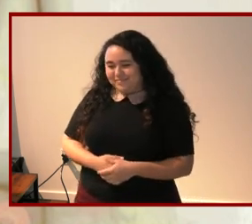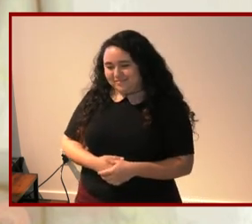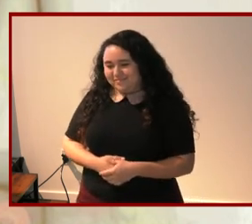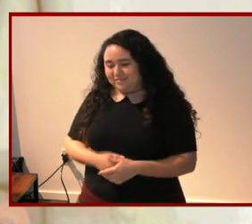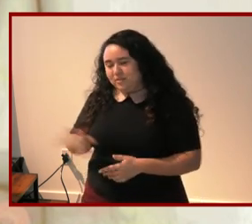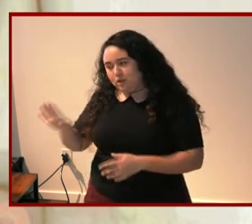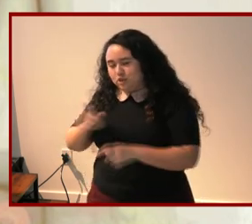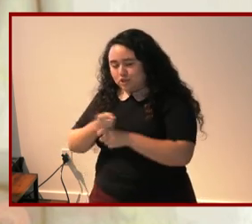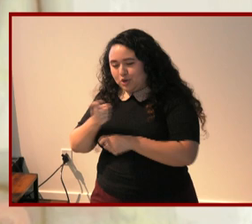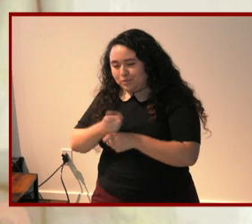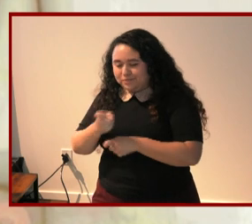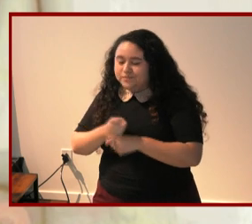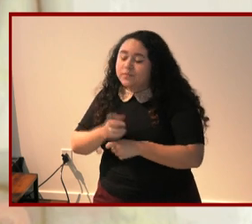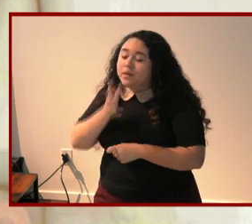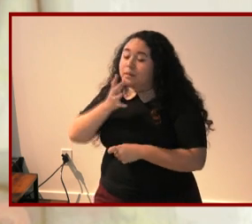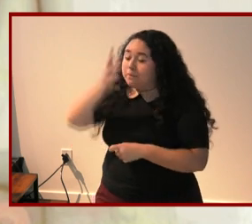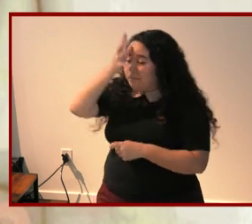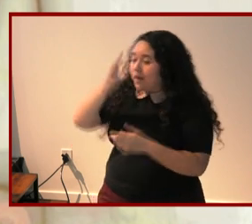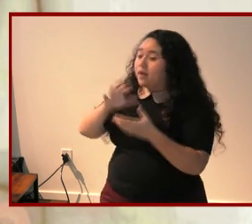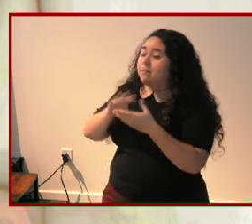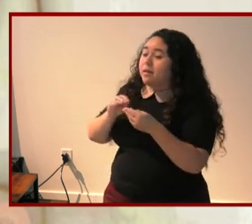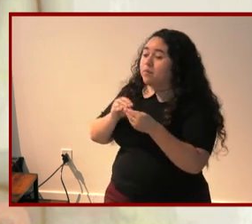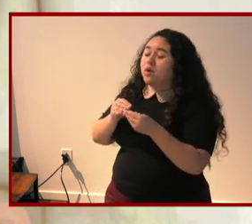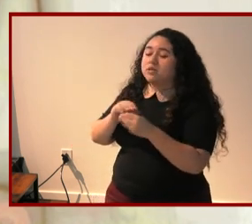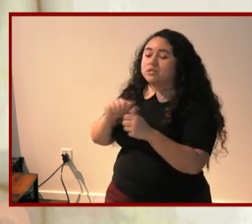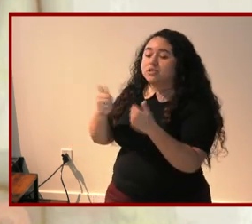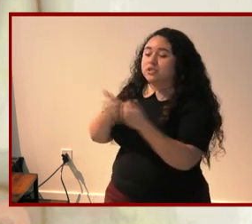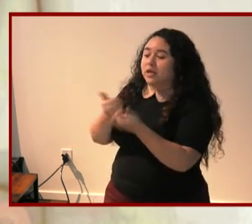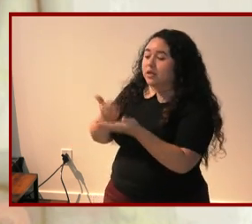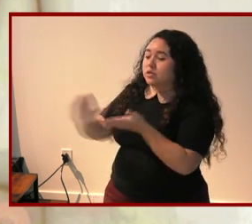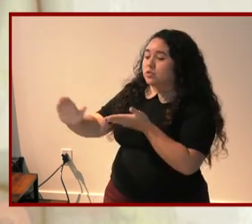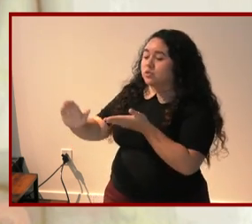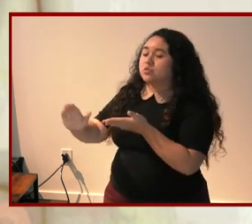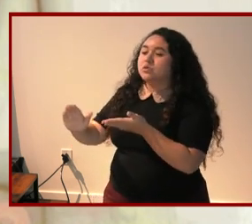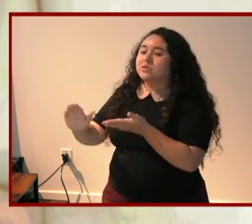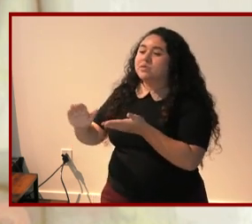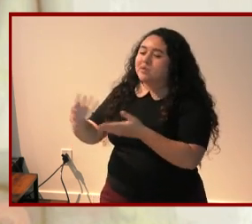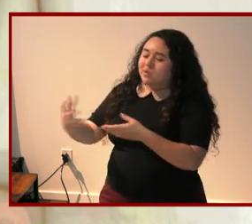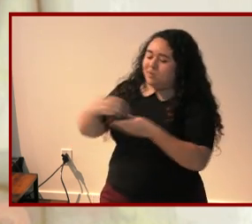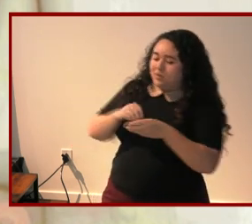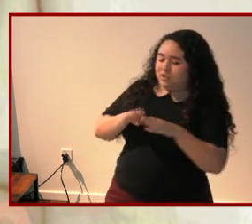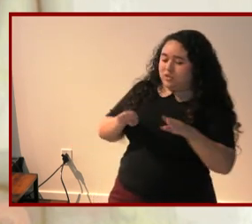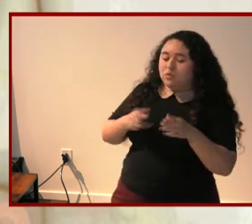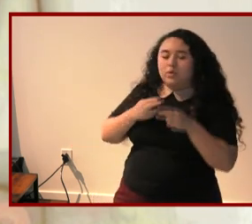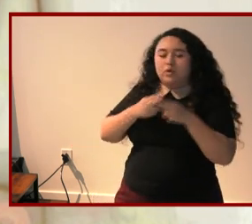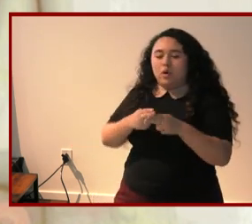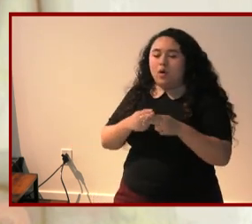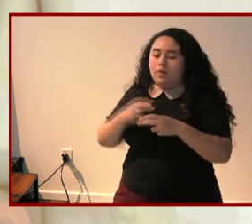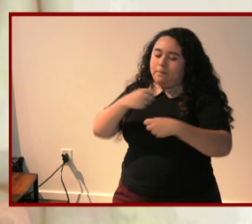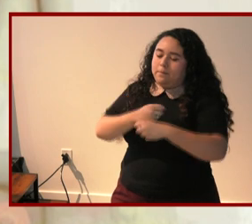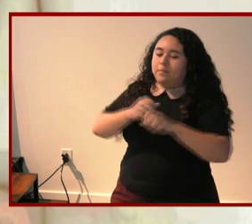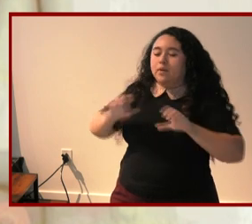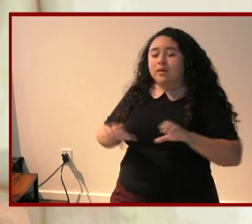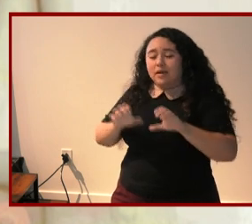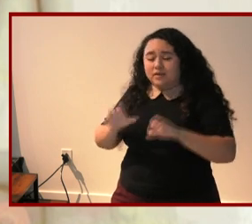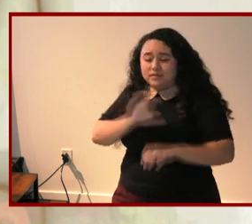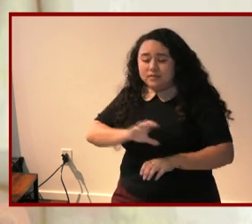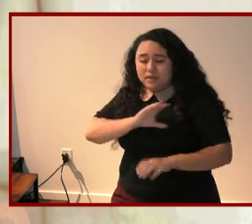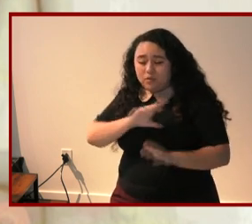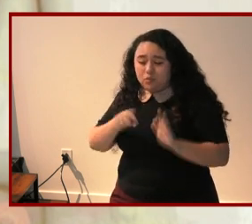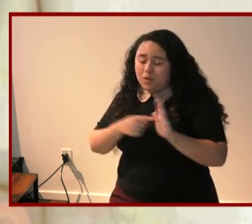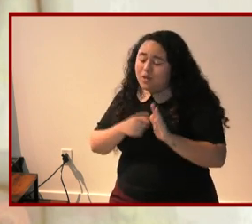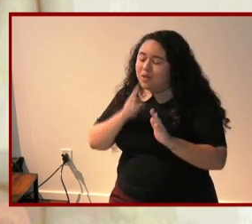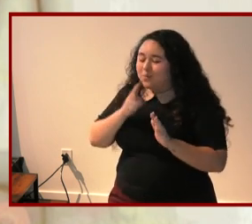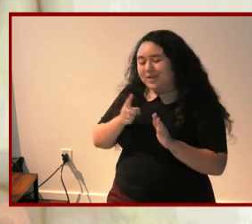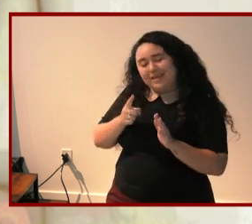other way parent memoirists challenge exclusion is by writing their children into what we can call the productive citizen role it's a very slippery